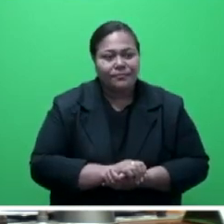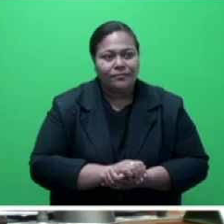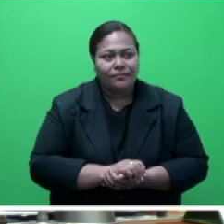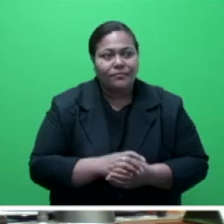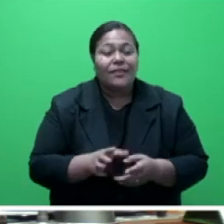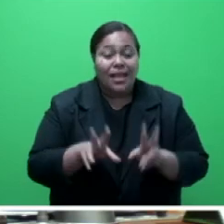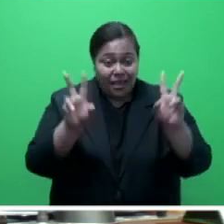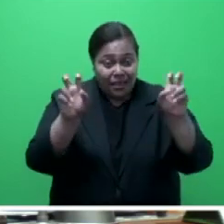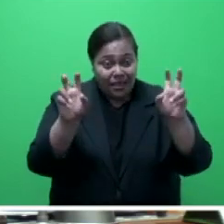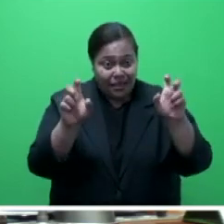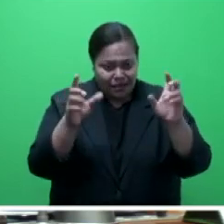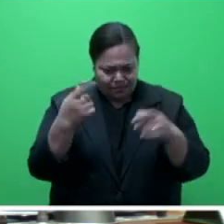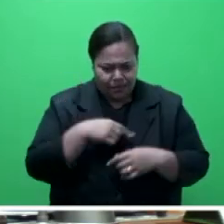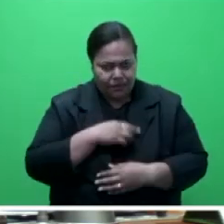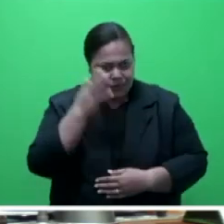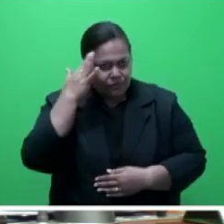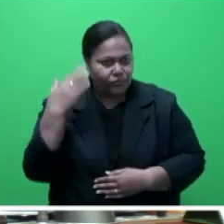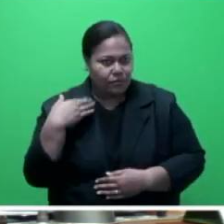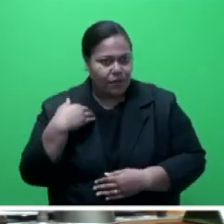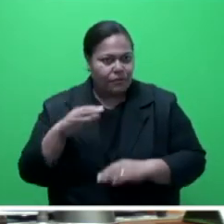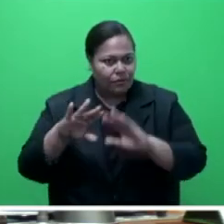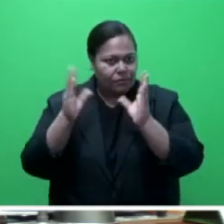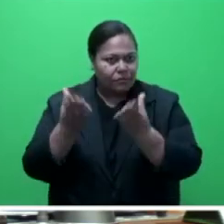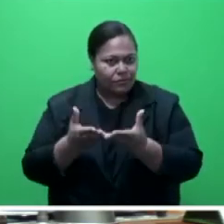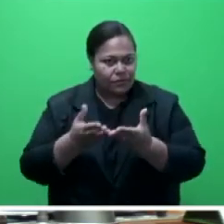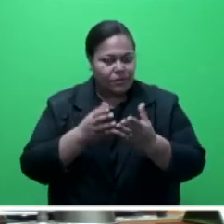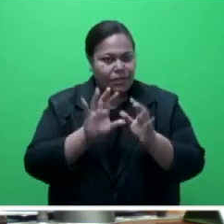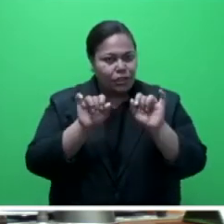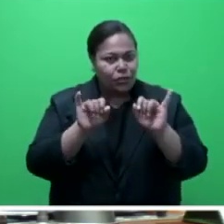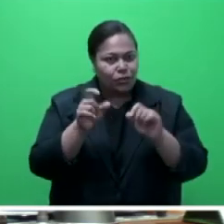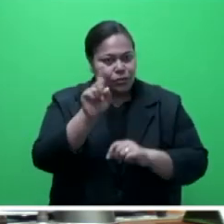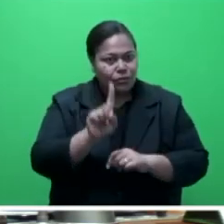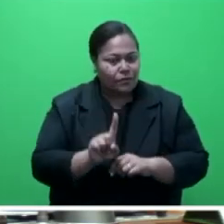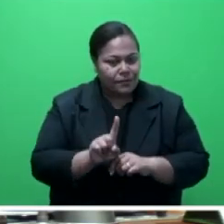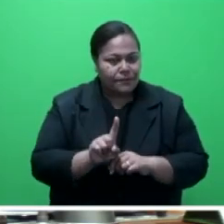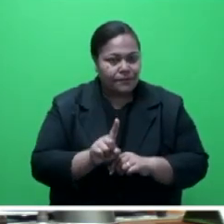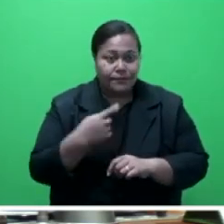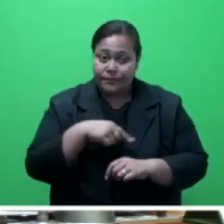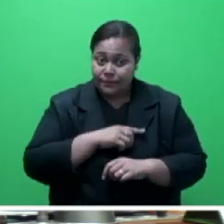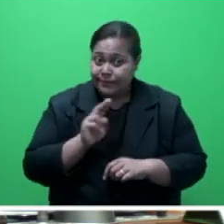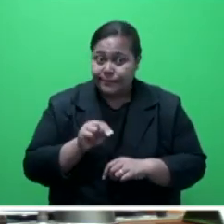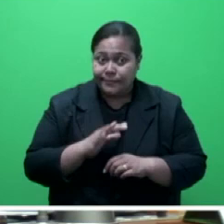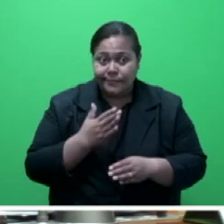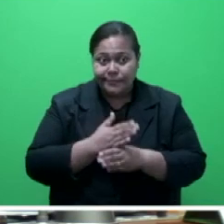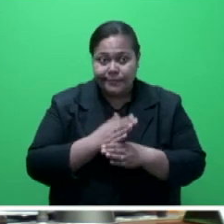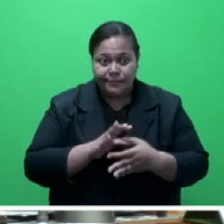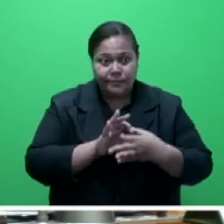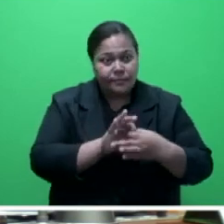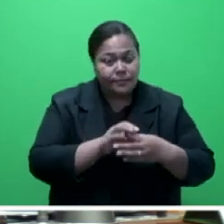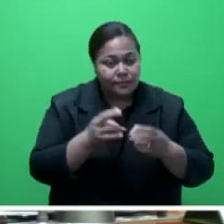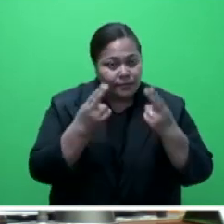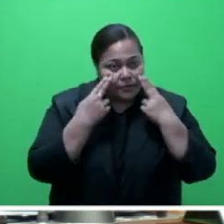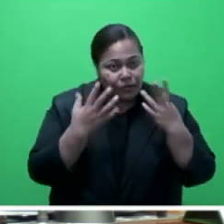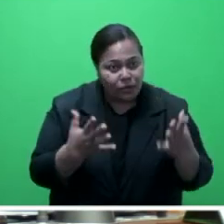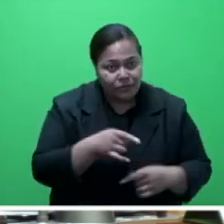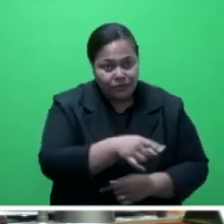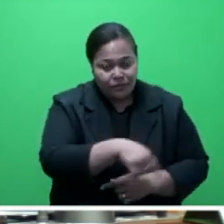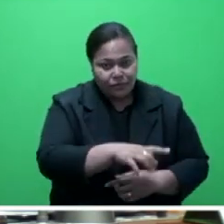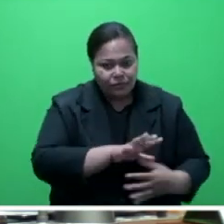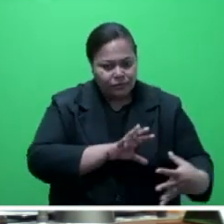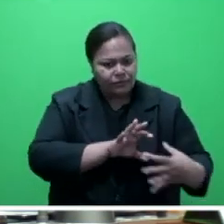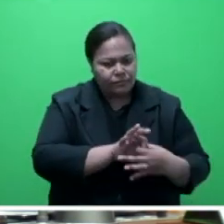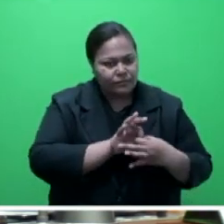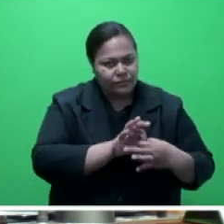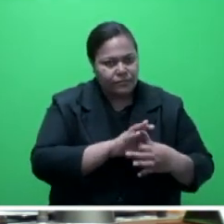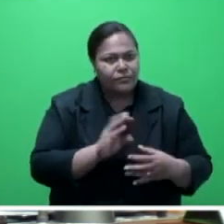very relevant issue the world faces today. It highlights the need for us to work together with nature to secure our future in harmony with